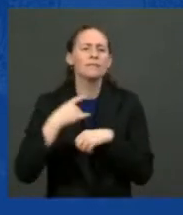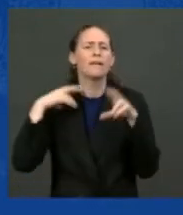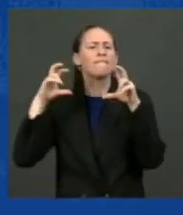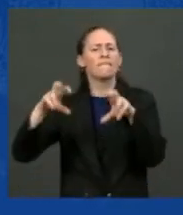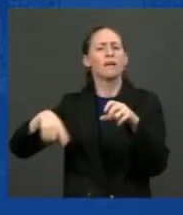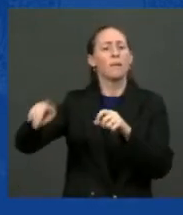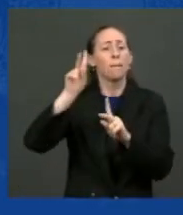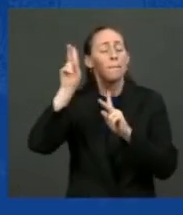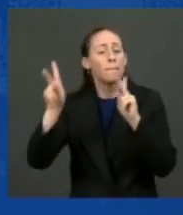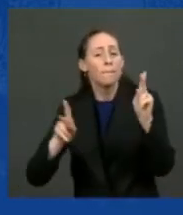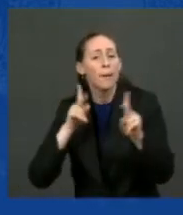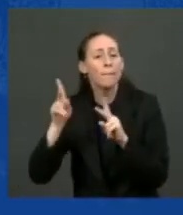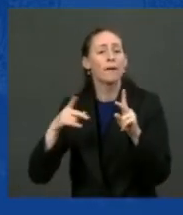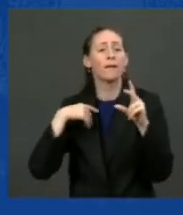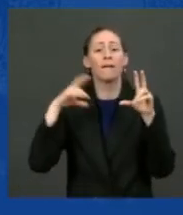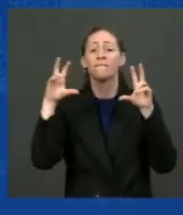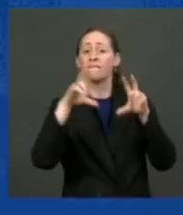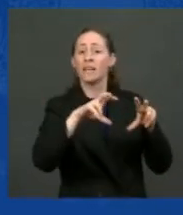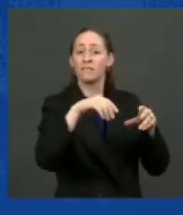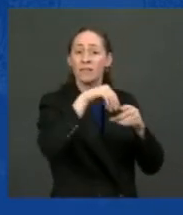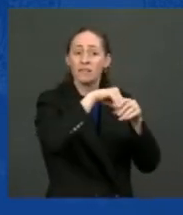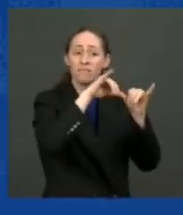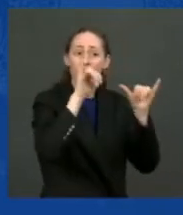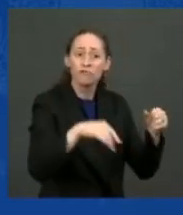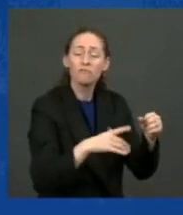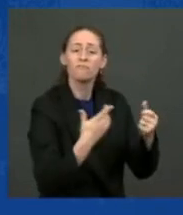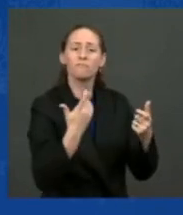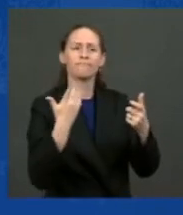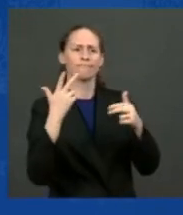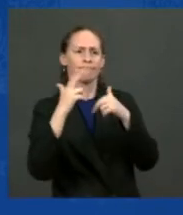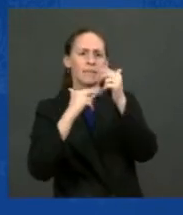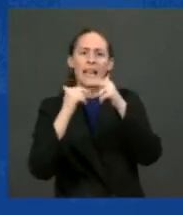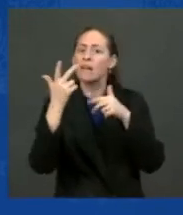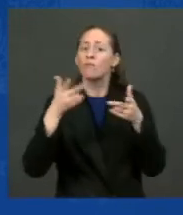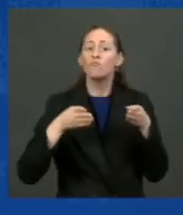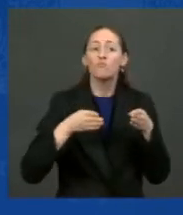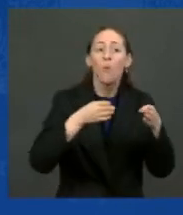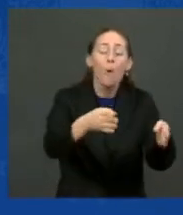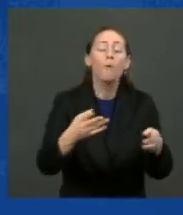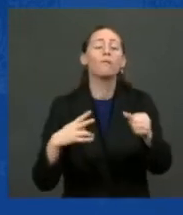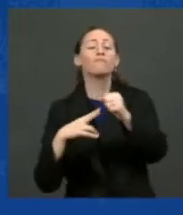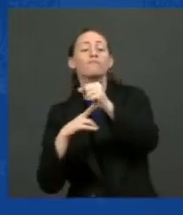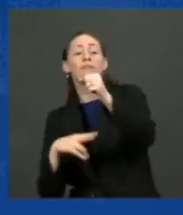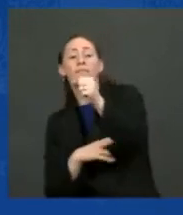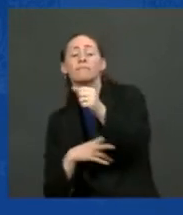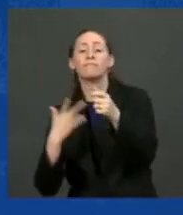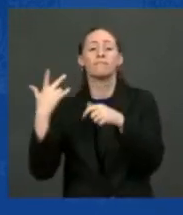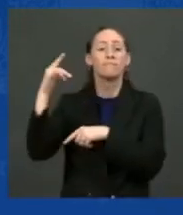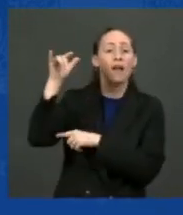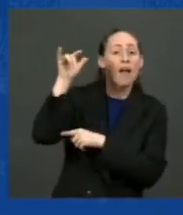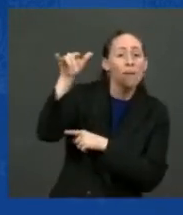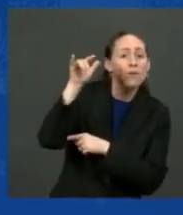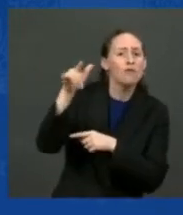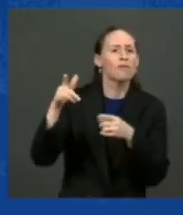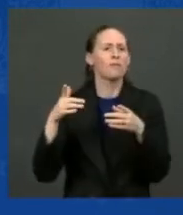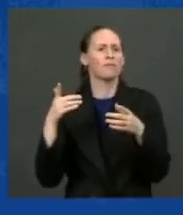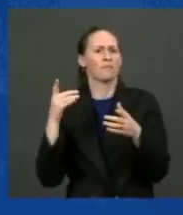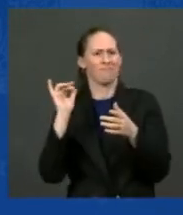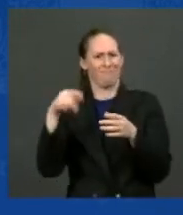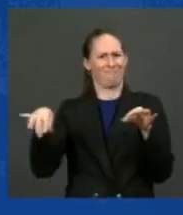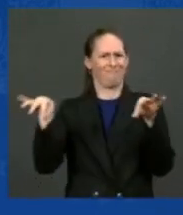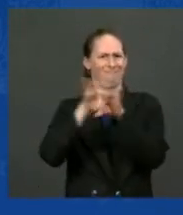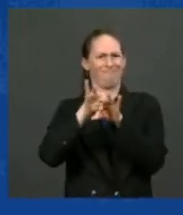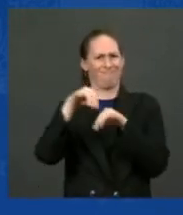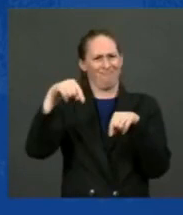invested in our infrastructure and our roads, highways, bridges, ports, airports, and the arteries of the nation that allow commerce to